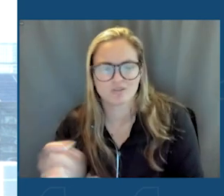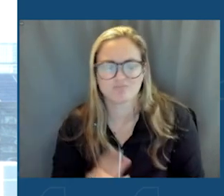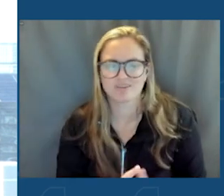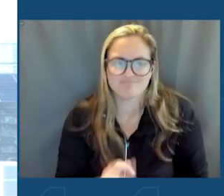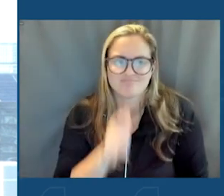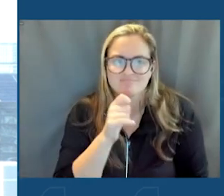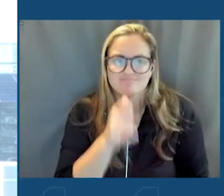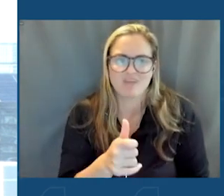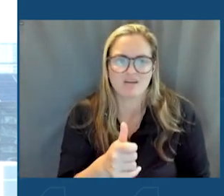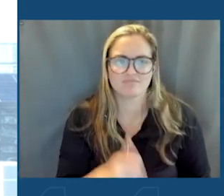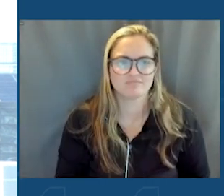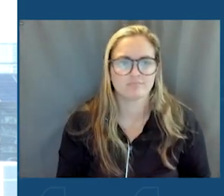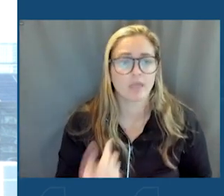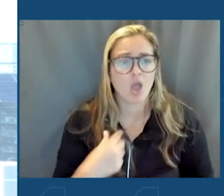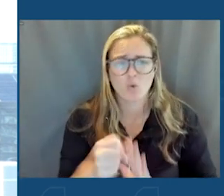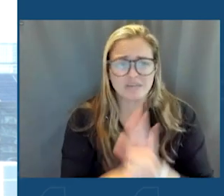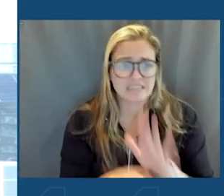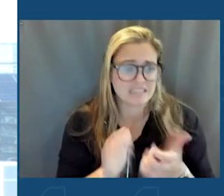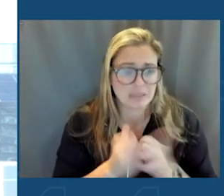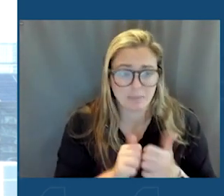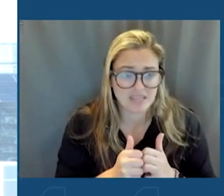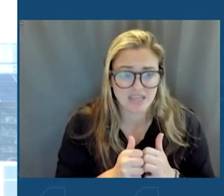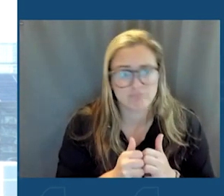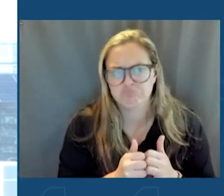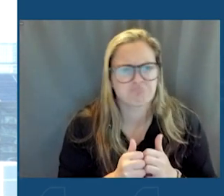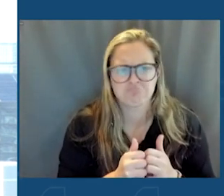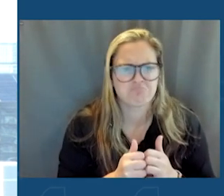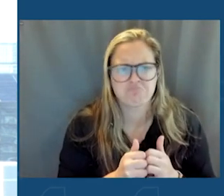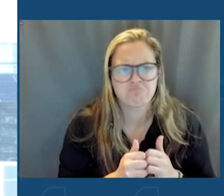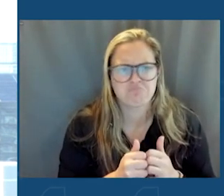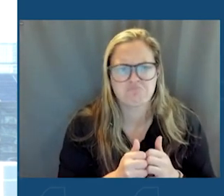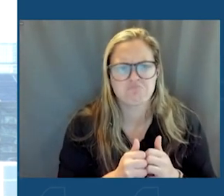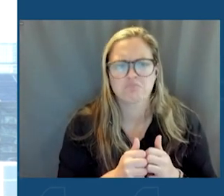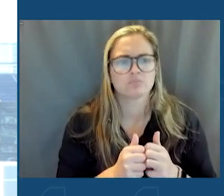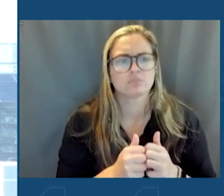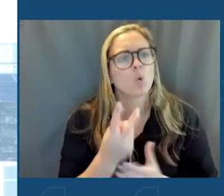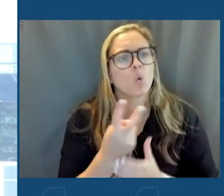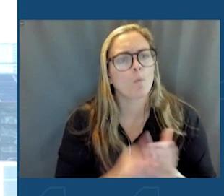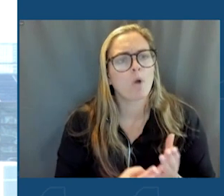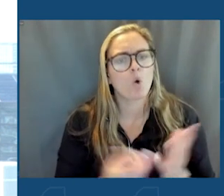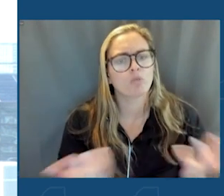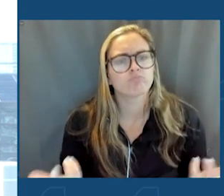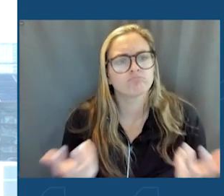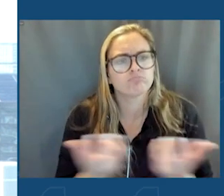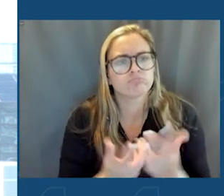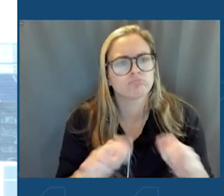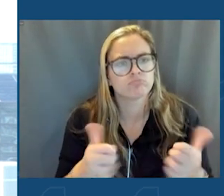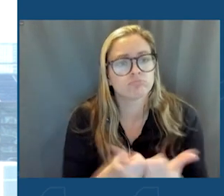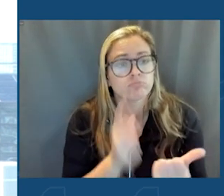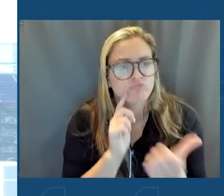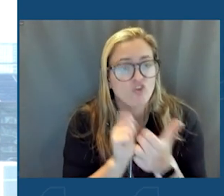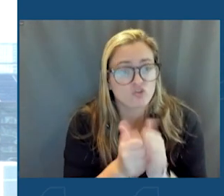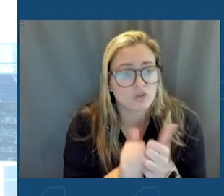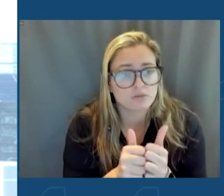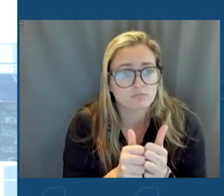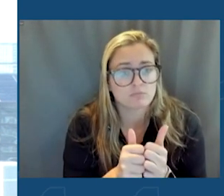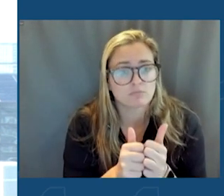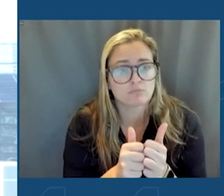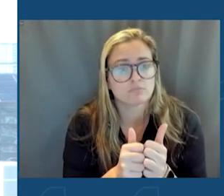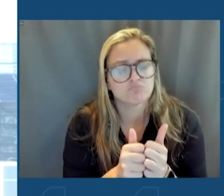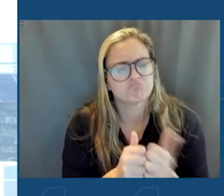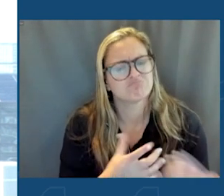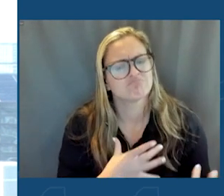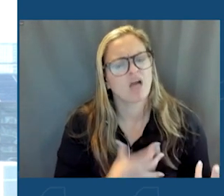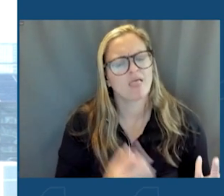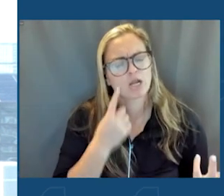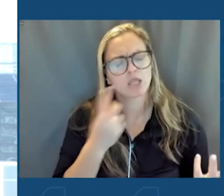Our states are not competing with each other, even as we are both laced up for this race. I like to think of this